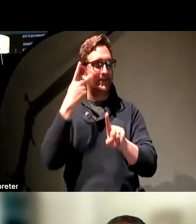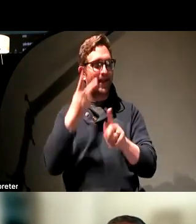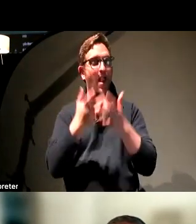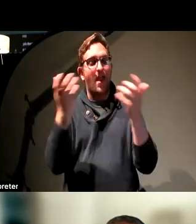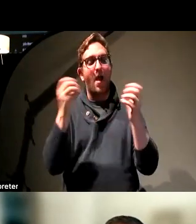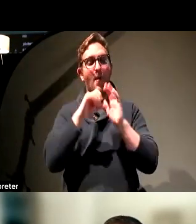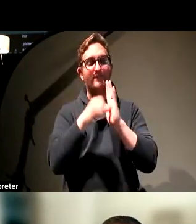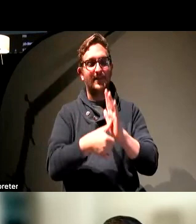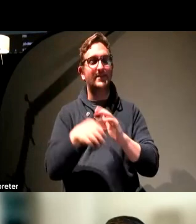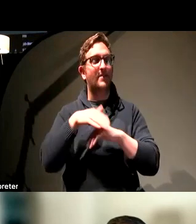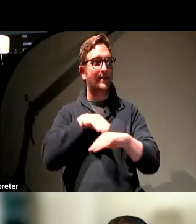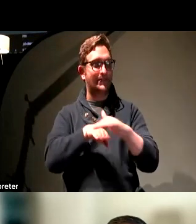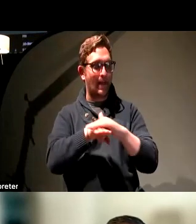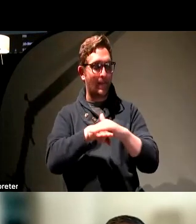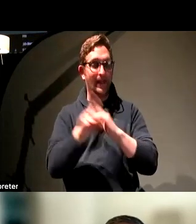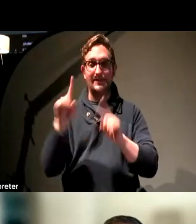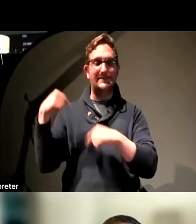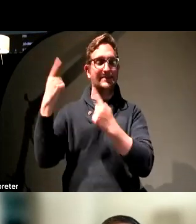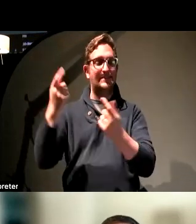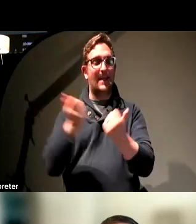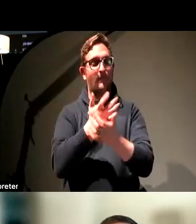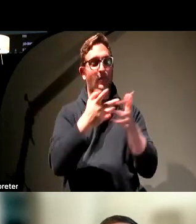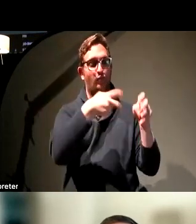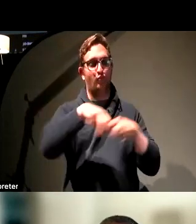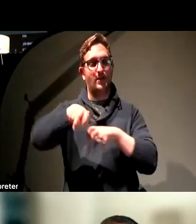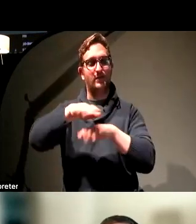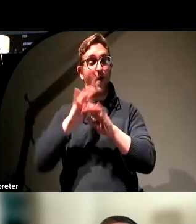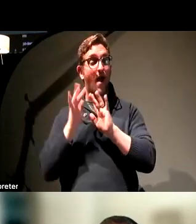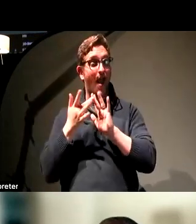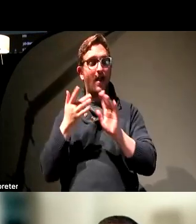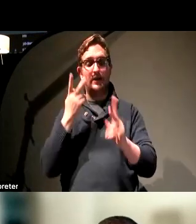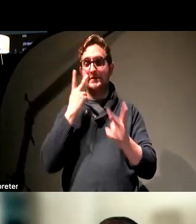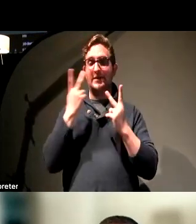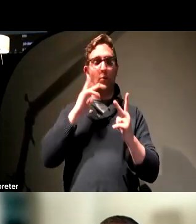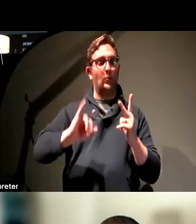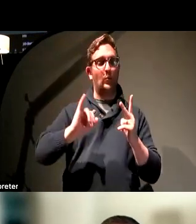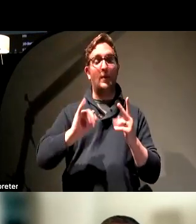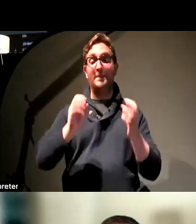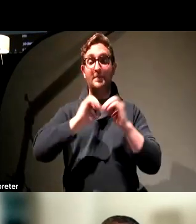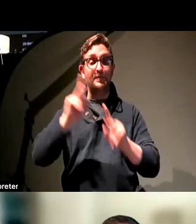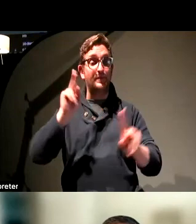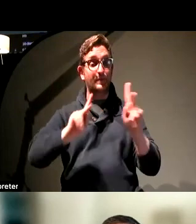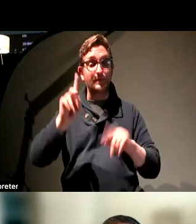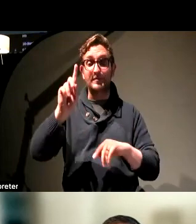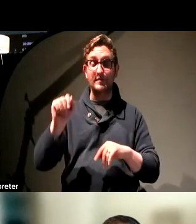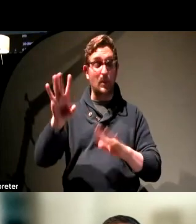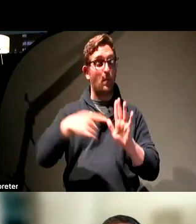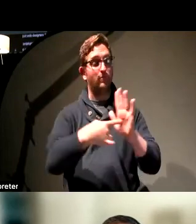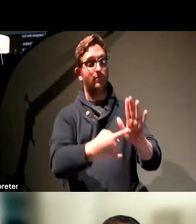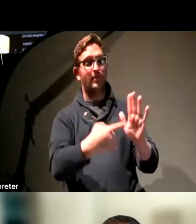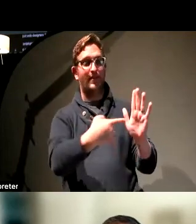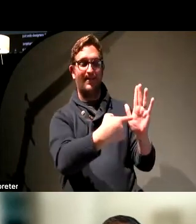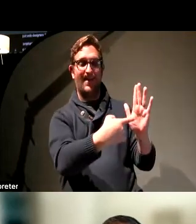since everything's been online in the way it has. And I think we've seen more gaps. People with disabilities have pointed out more gaps in accessibility. So